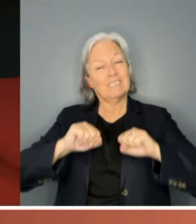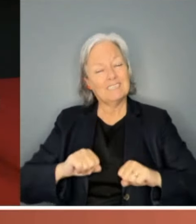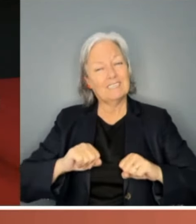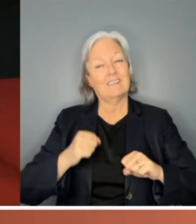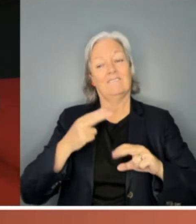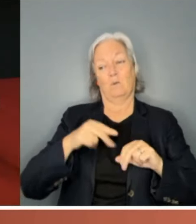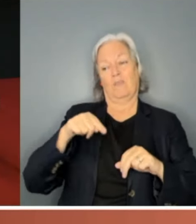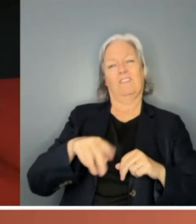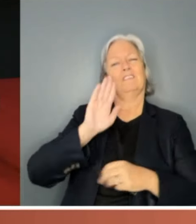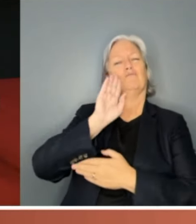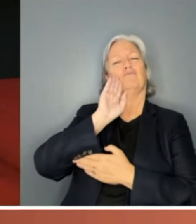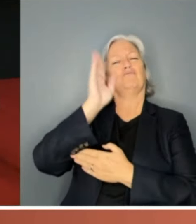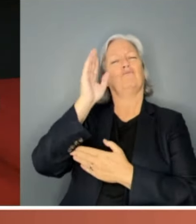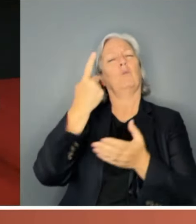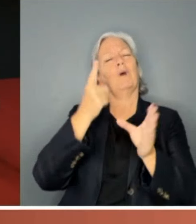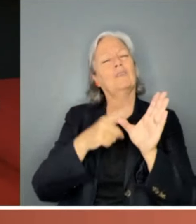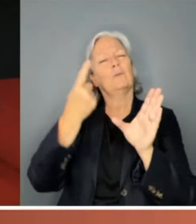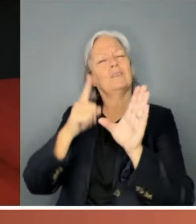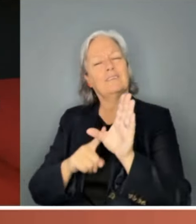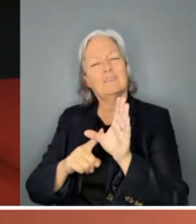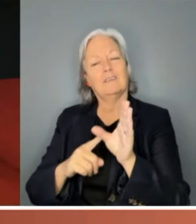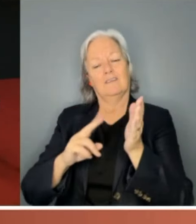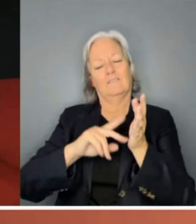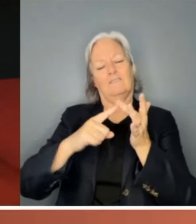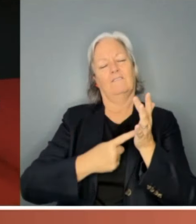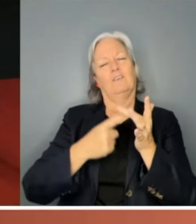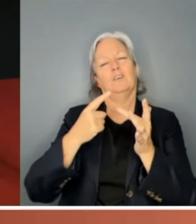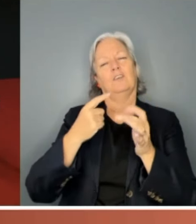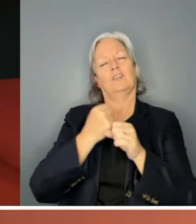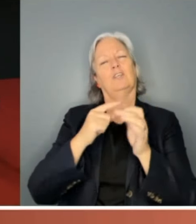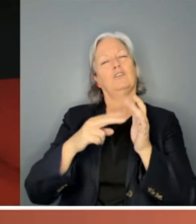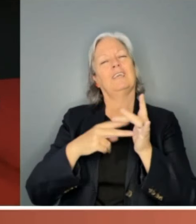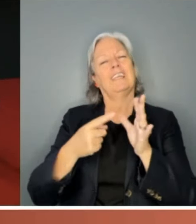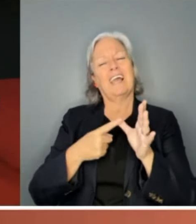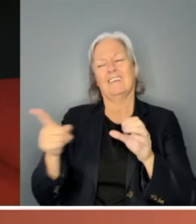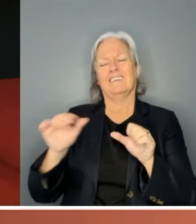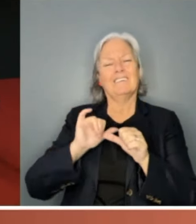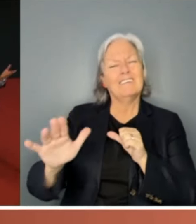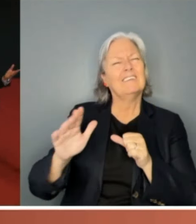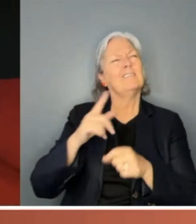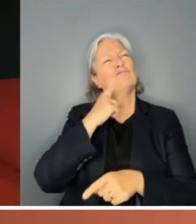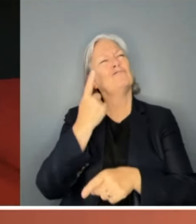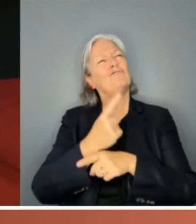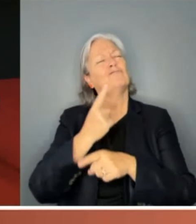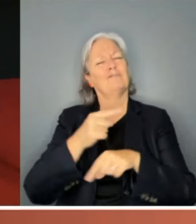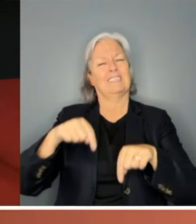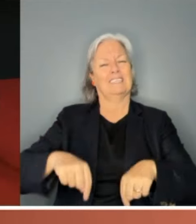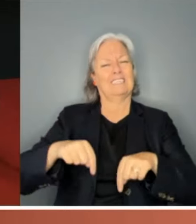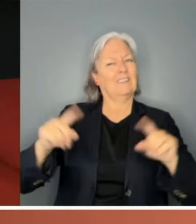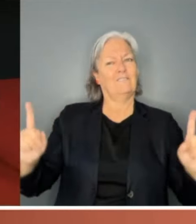and Virginia Housiger for an incredibly thoughtful lecture to kick it off, if you'd join me.